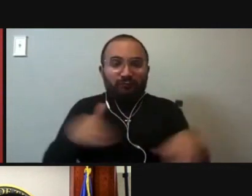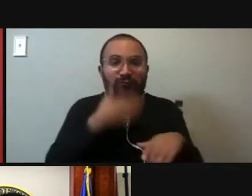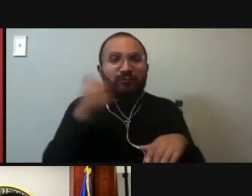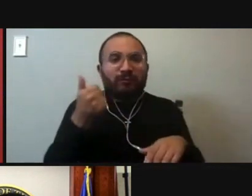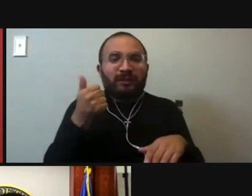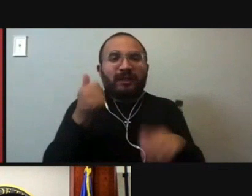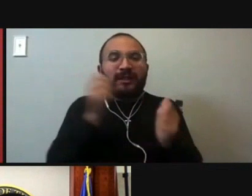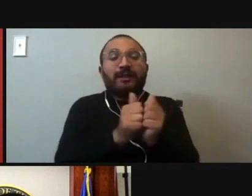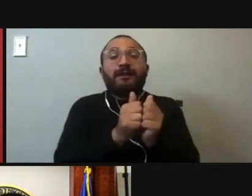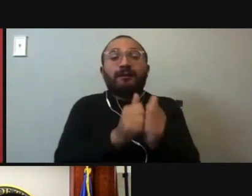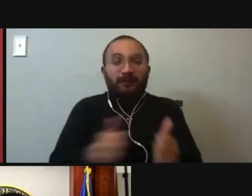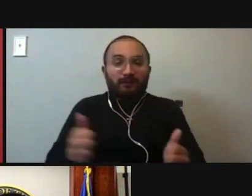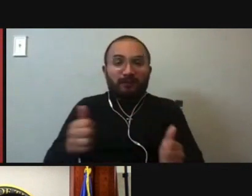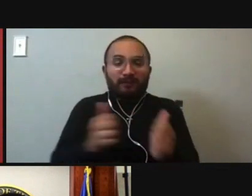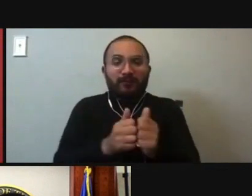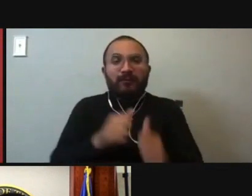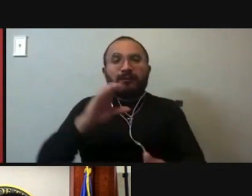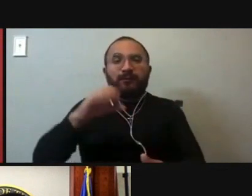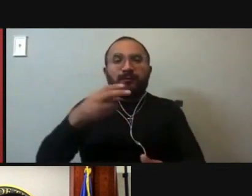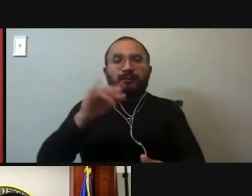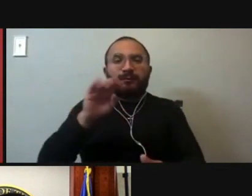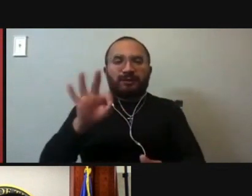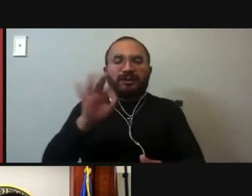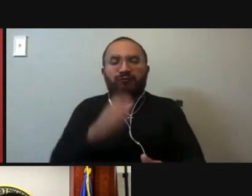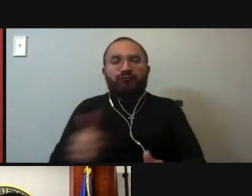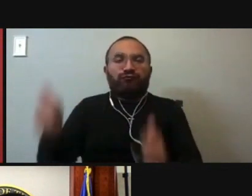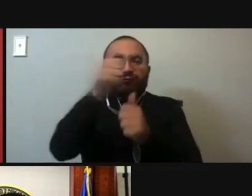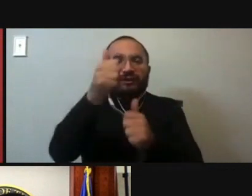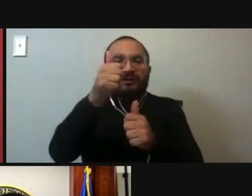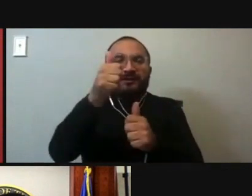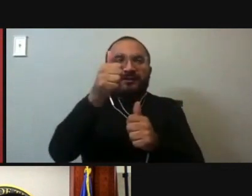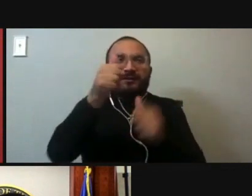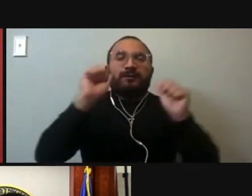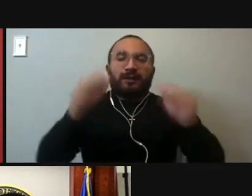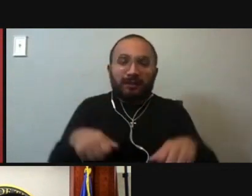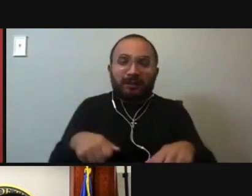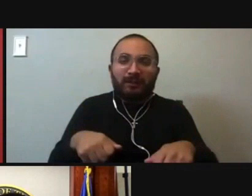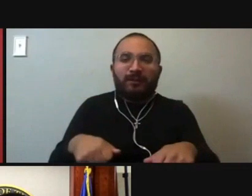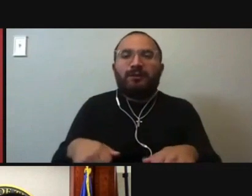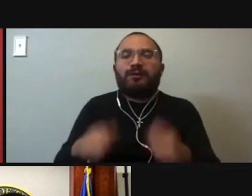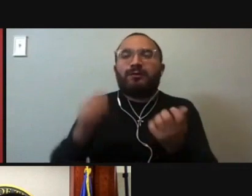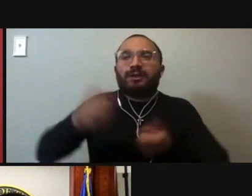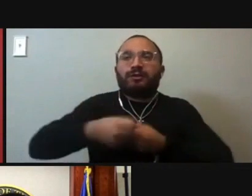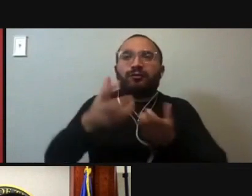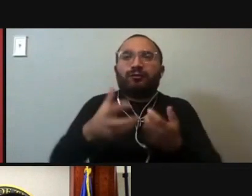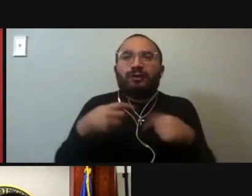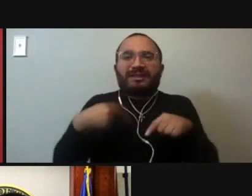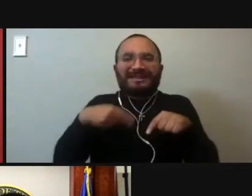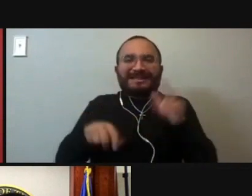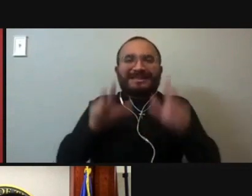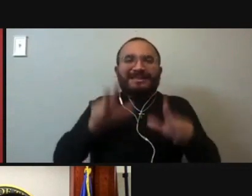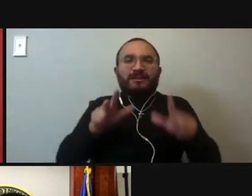the Chief Justice, we can set the tone. We can talk about the things that make us uncomfortable. And we can be better. Because you can